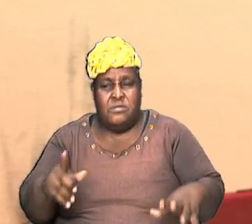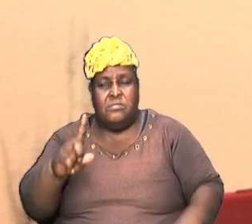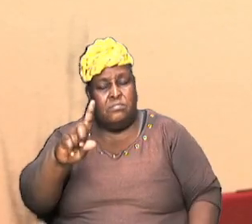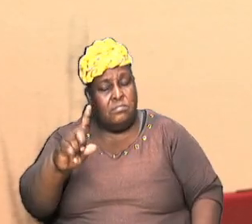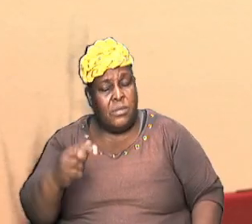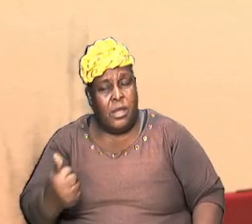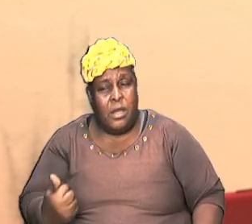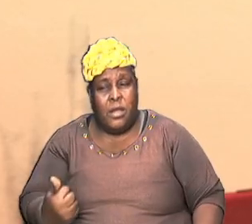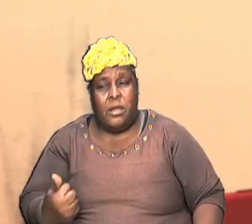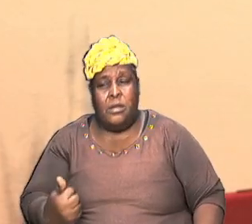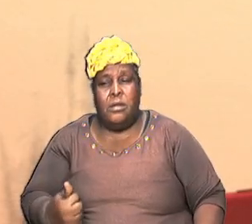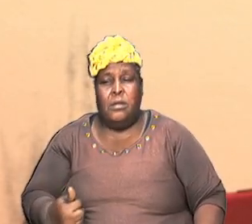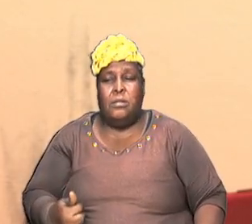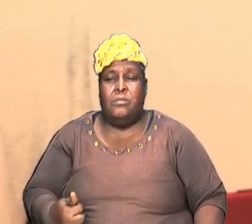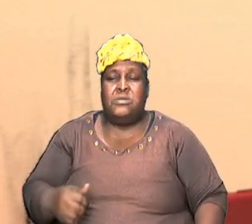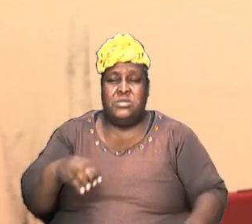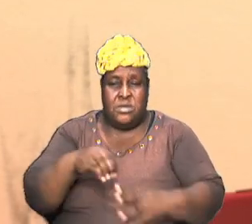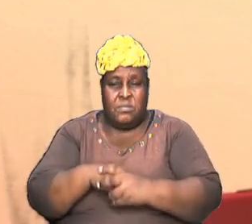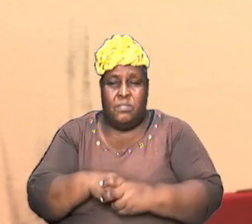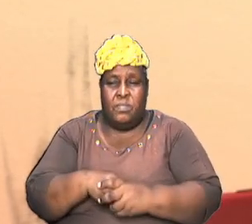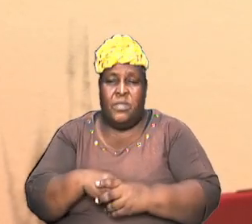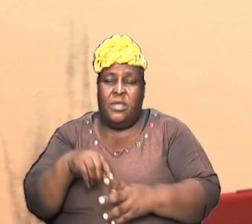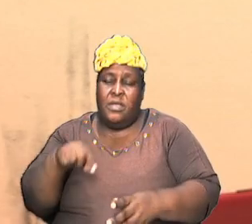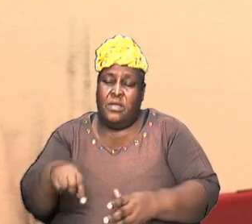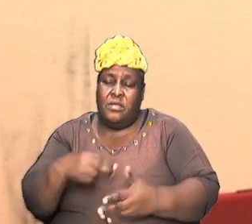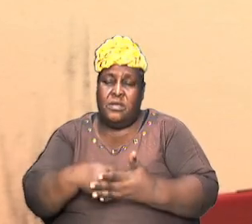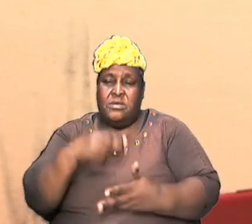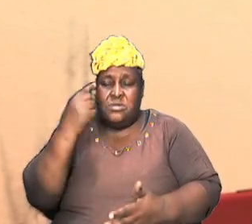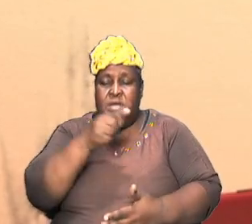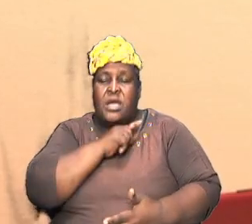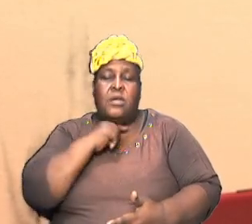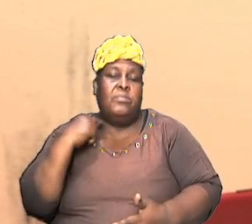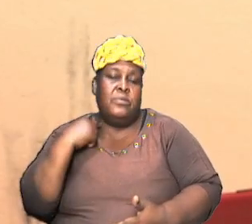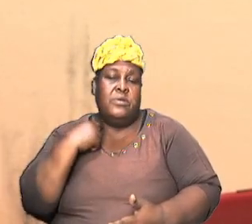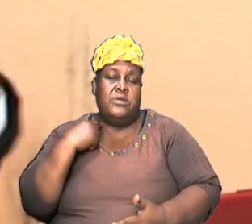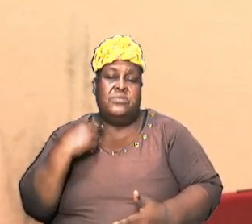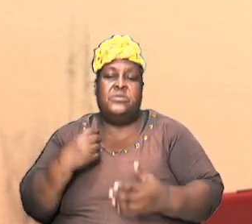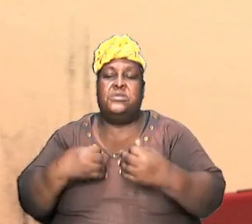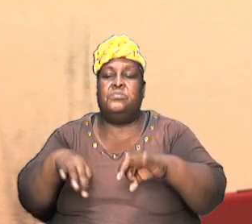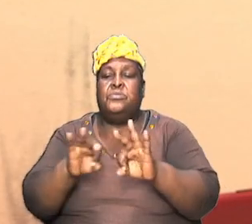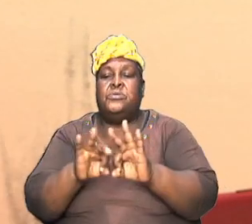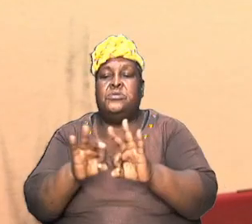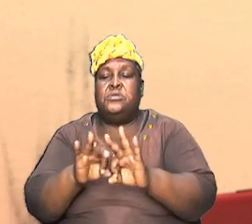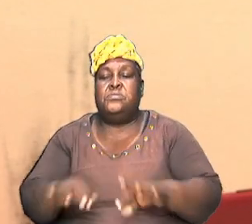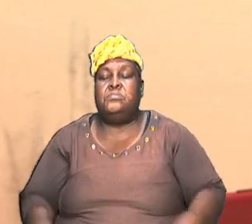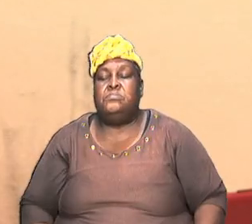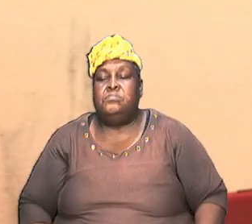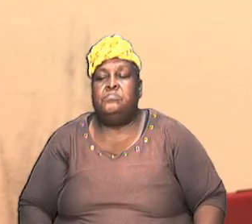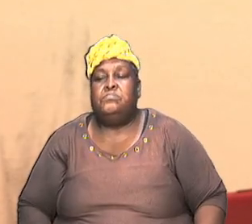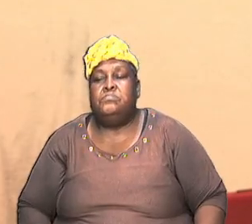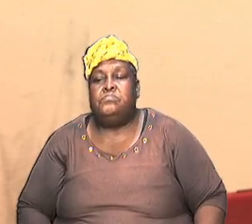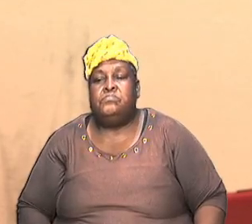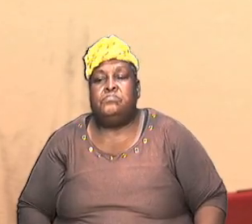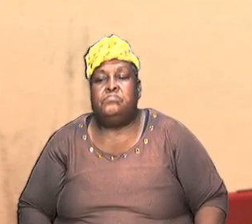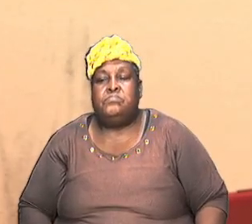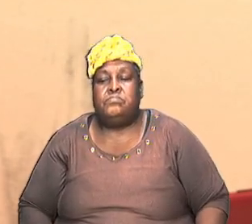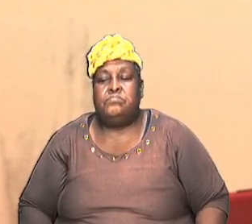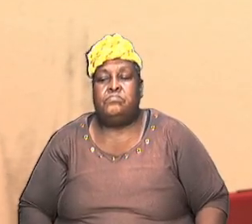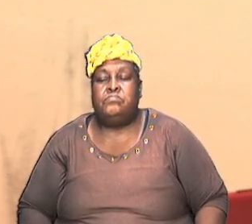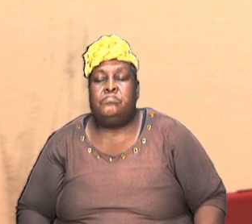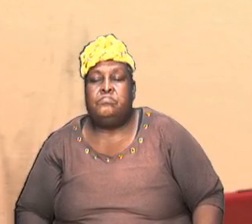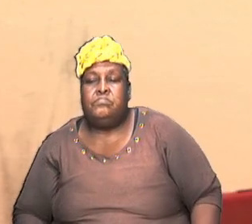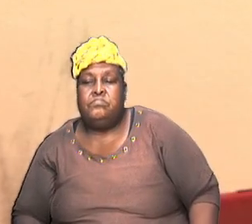high priest was significant so let us read a couple more scriptures so quickly again just to put it back into